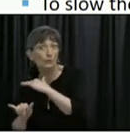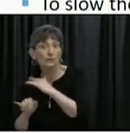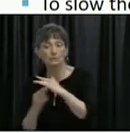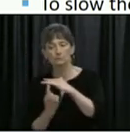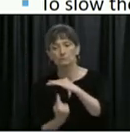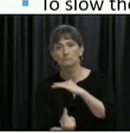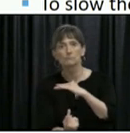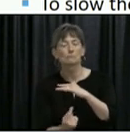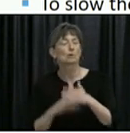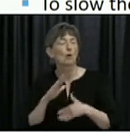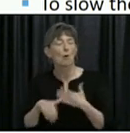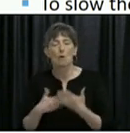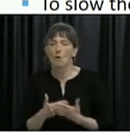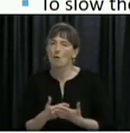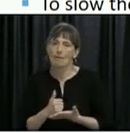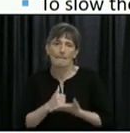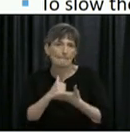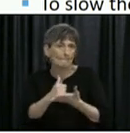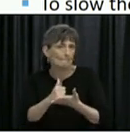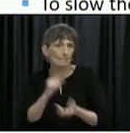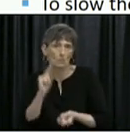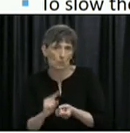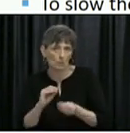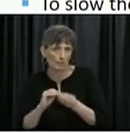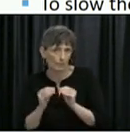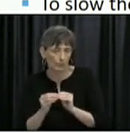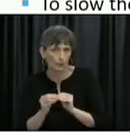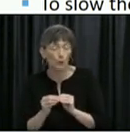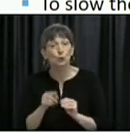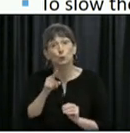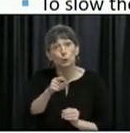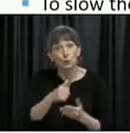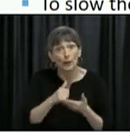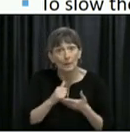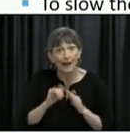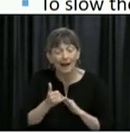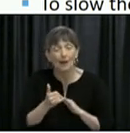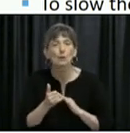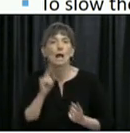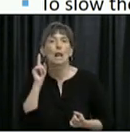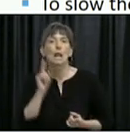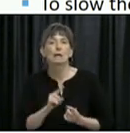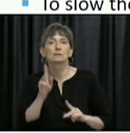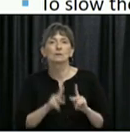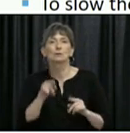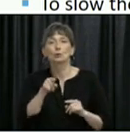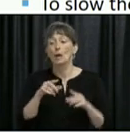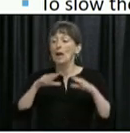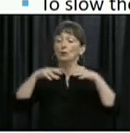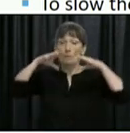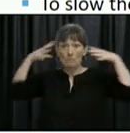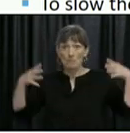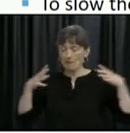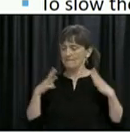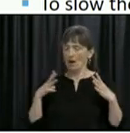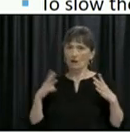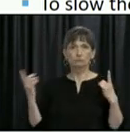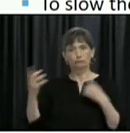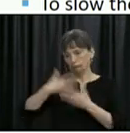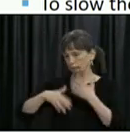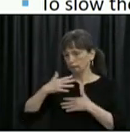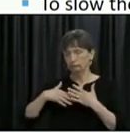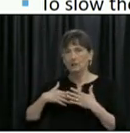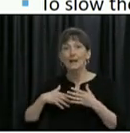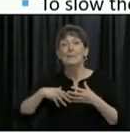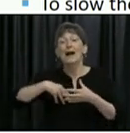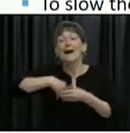relaxing public health measures, and you can actually do your part by reducing the number of contacts because this makes it even more efficient. And